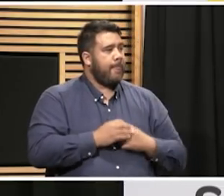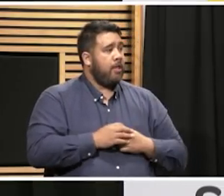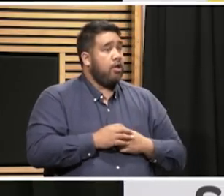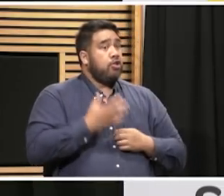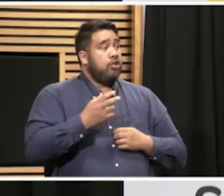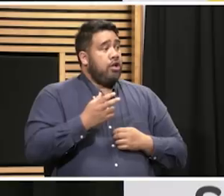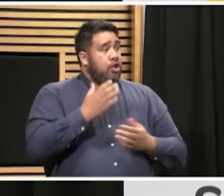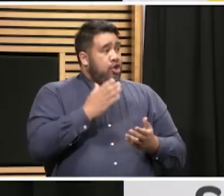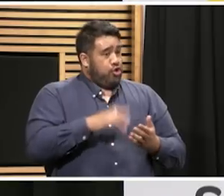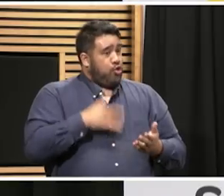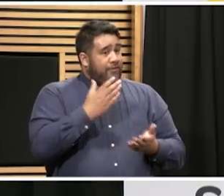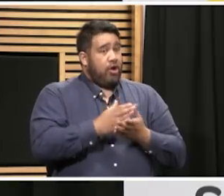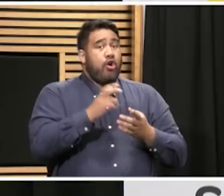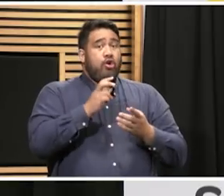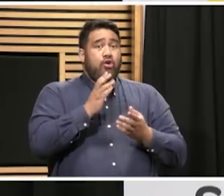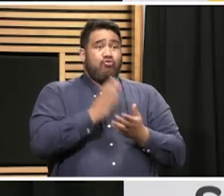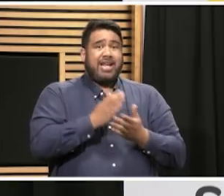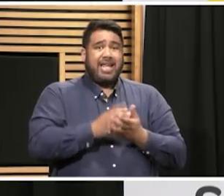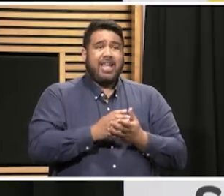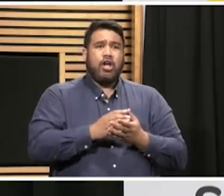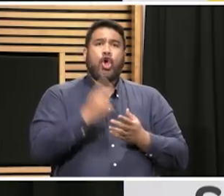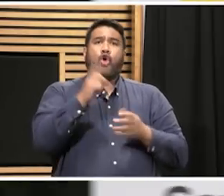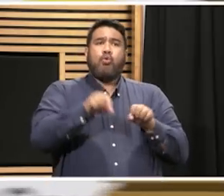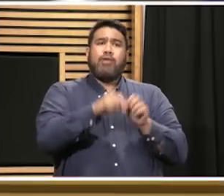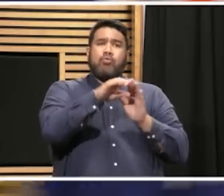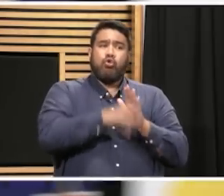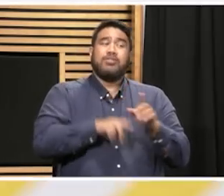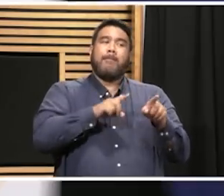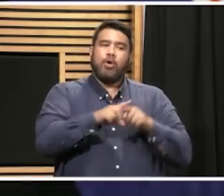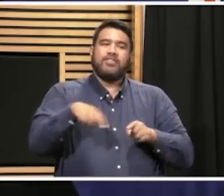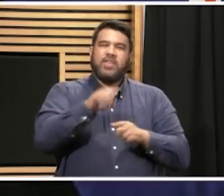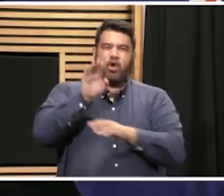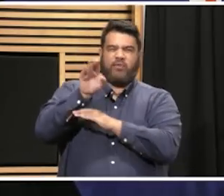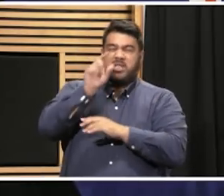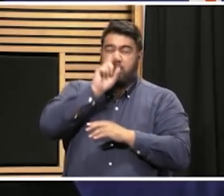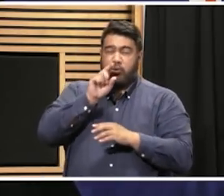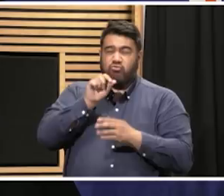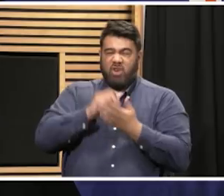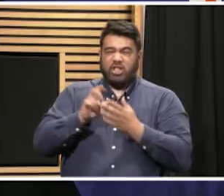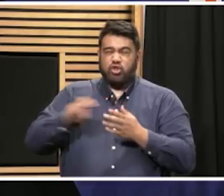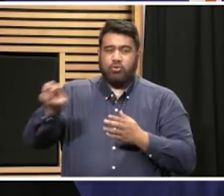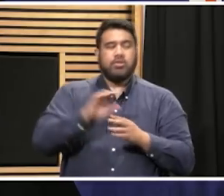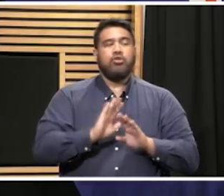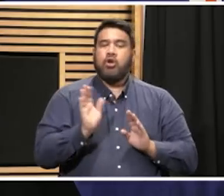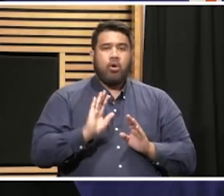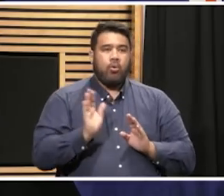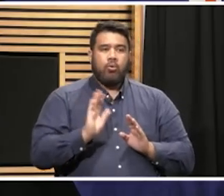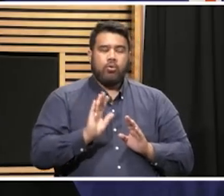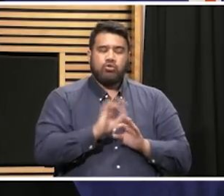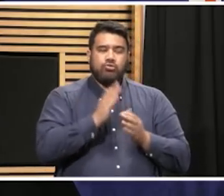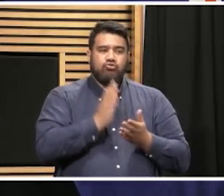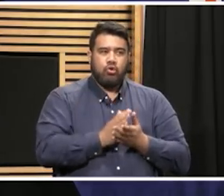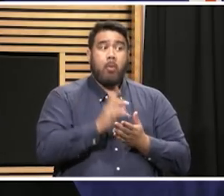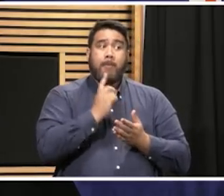responsible for the majority of lockdown breaches? No, no. But again, I strongly advise tourists